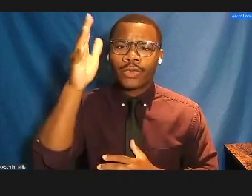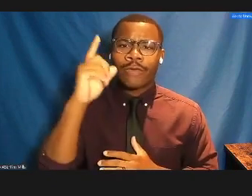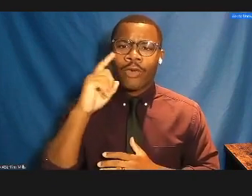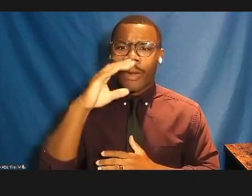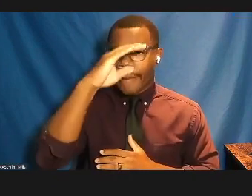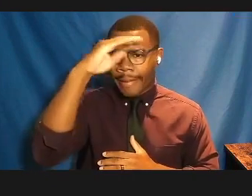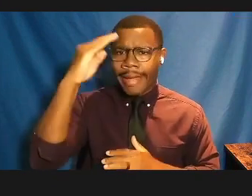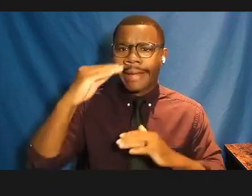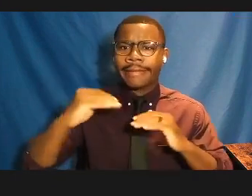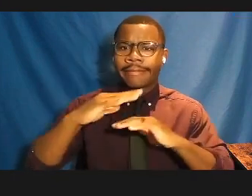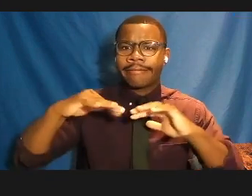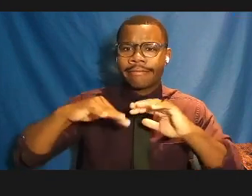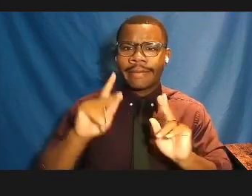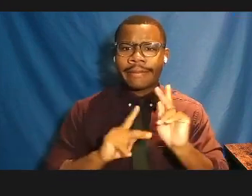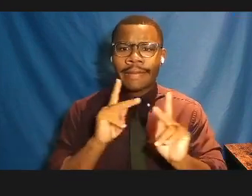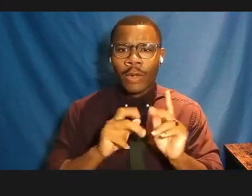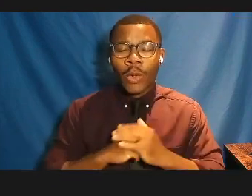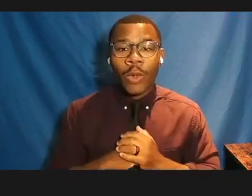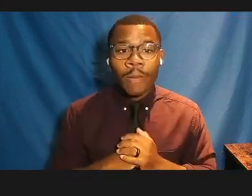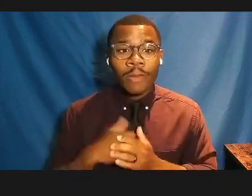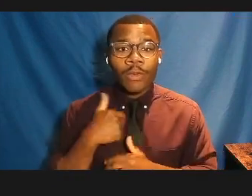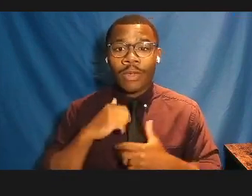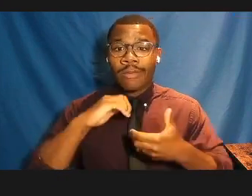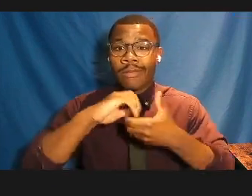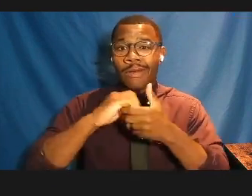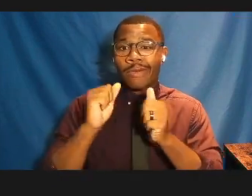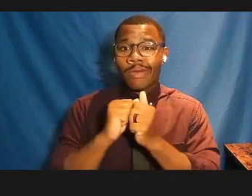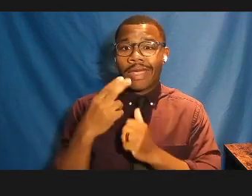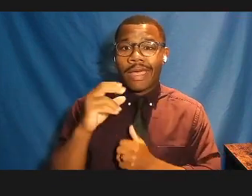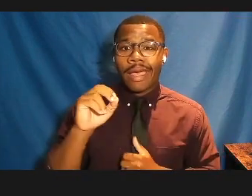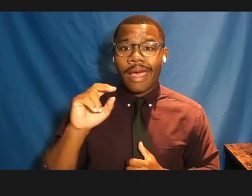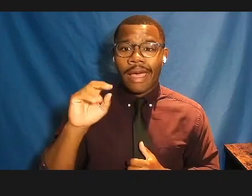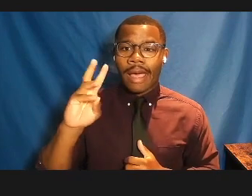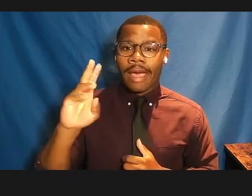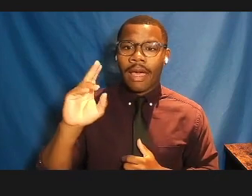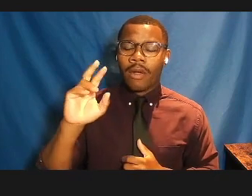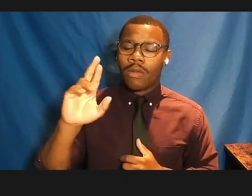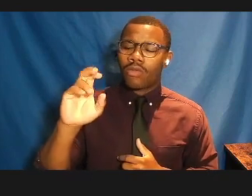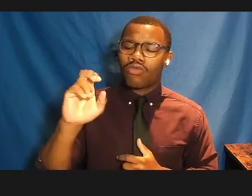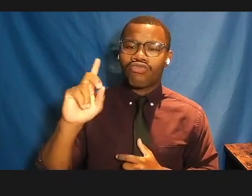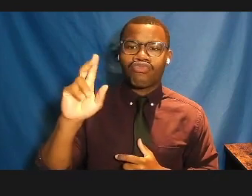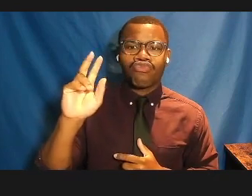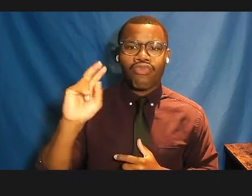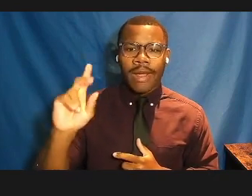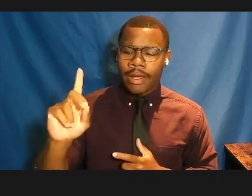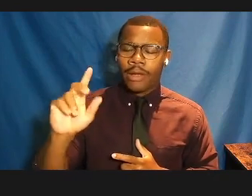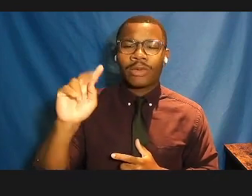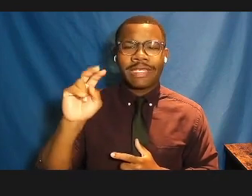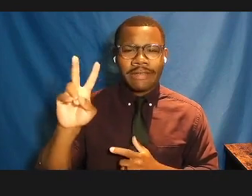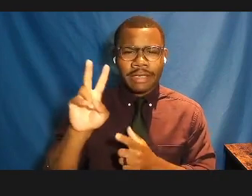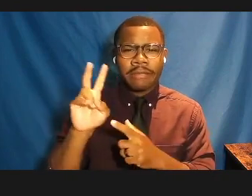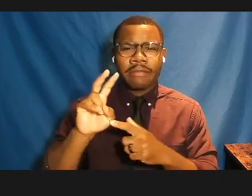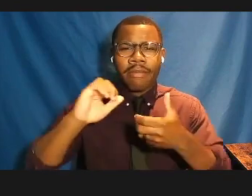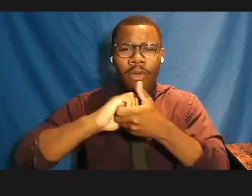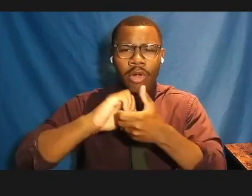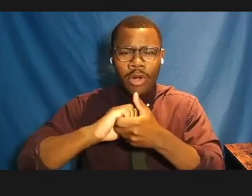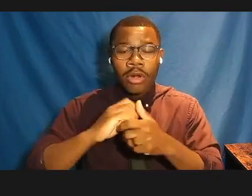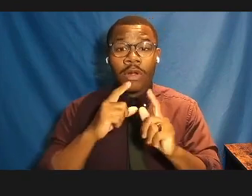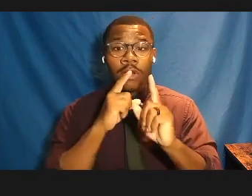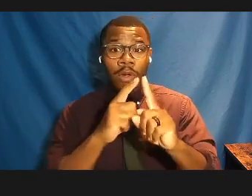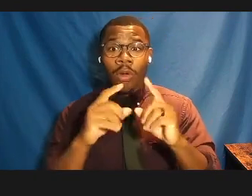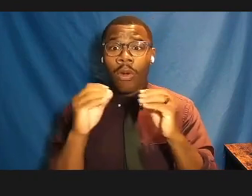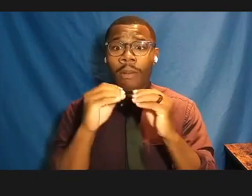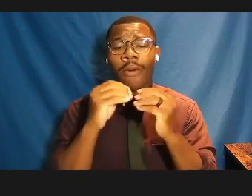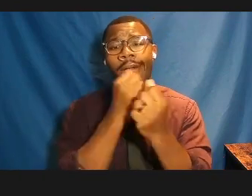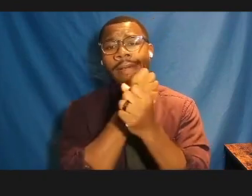HowlRound Theatre Commons, is one piece of a larger ArtsEmerson initiative that seeks to activate a more liberated future in Boston